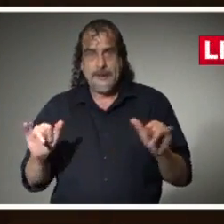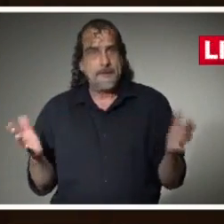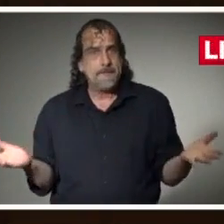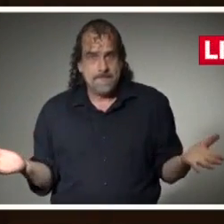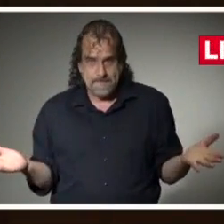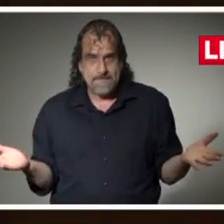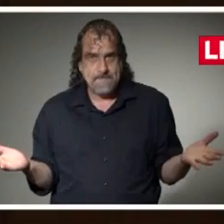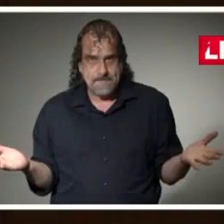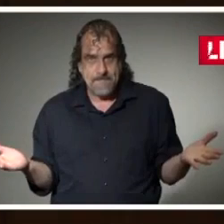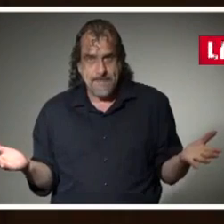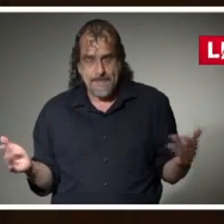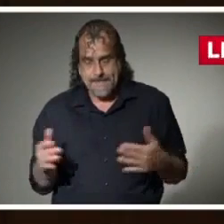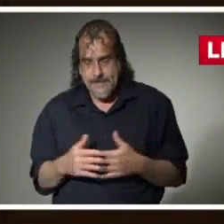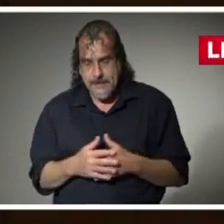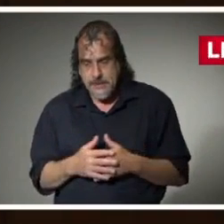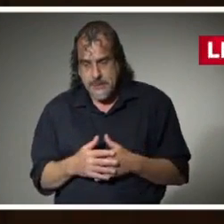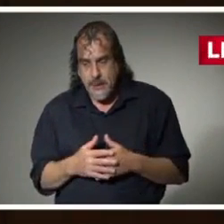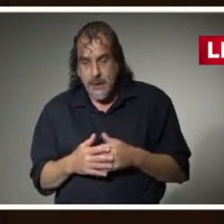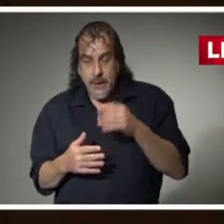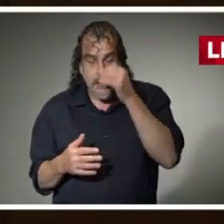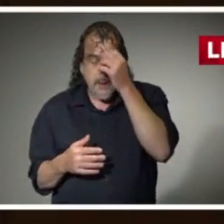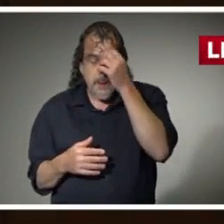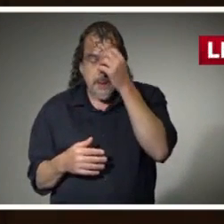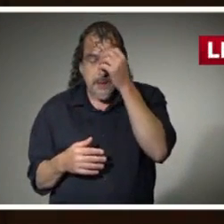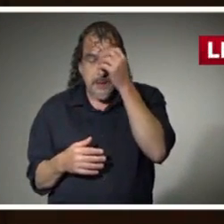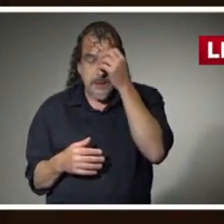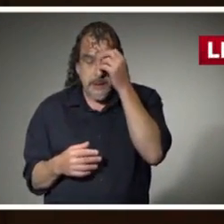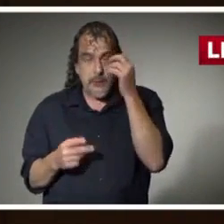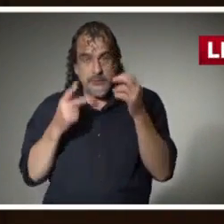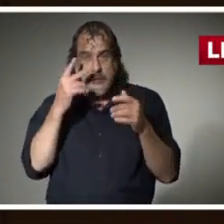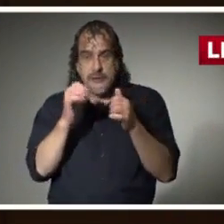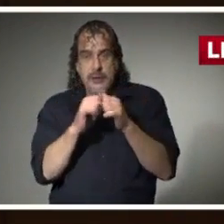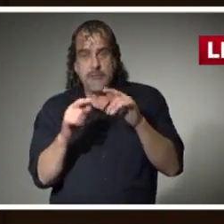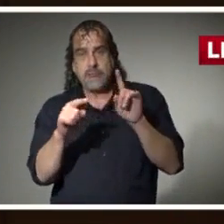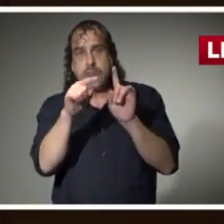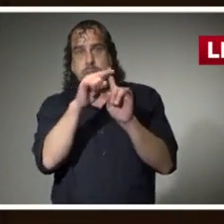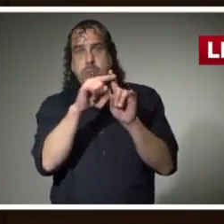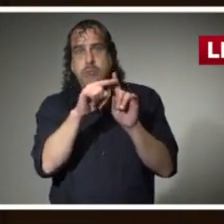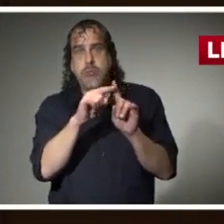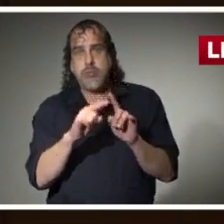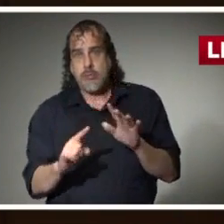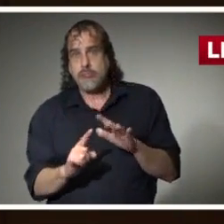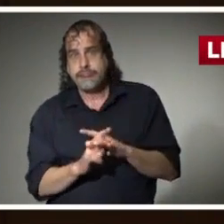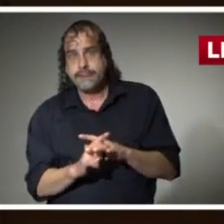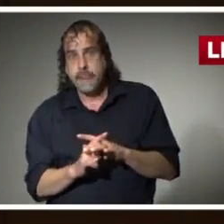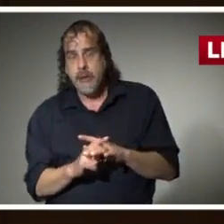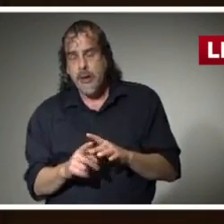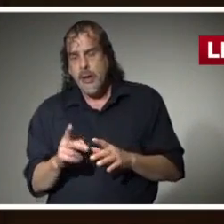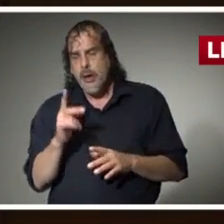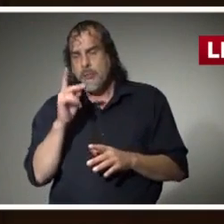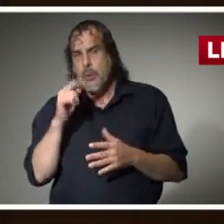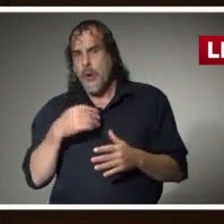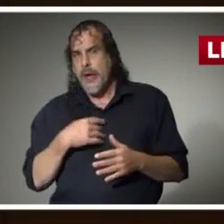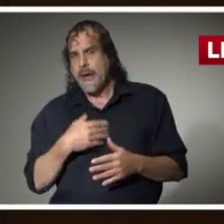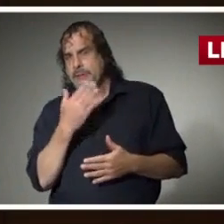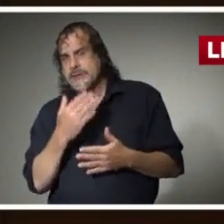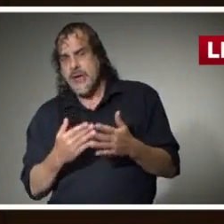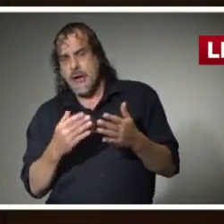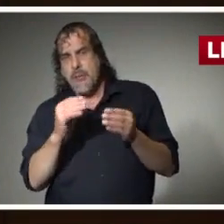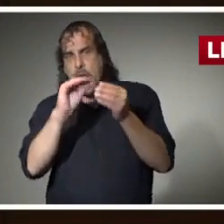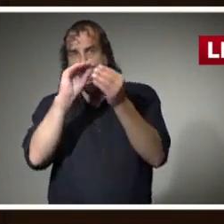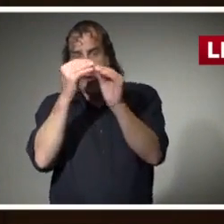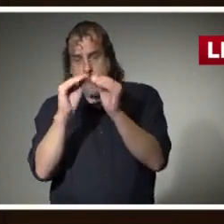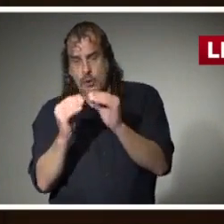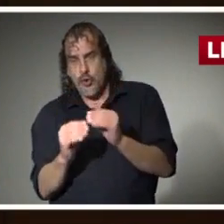are still seeing cases. But if you look at a couple of indicators, I think